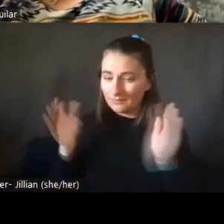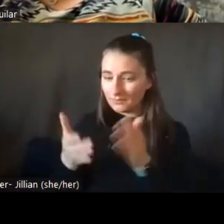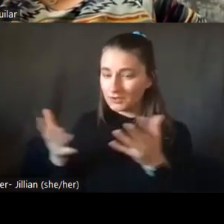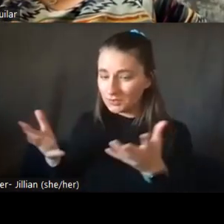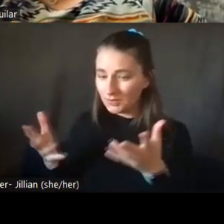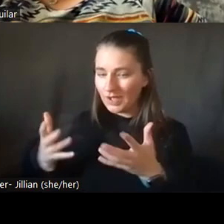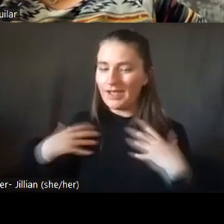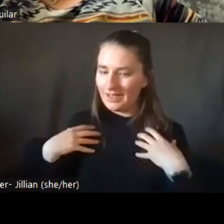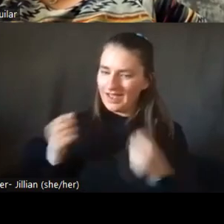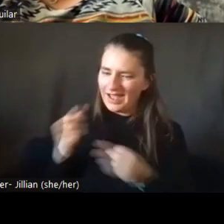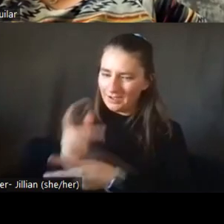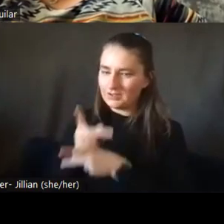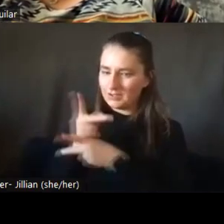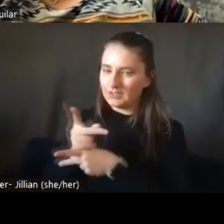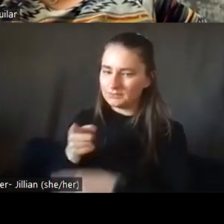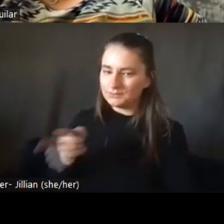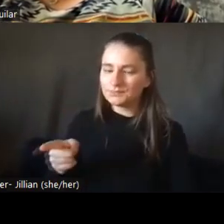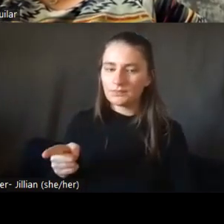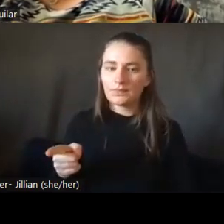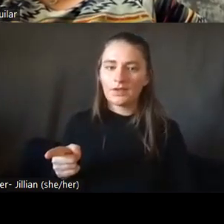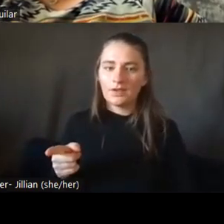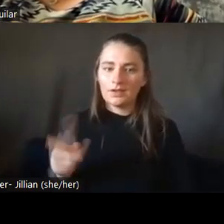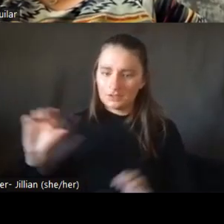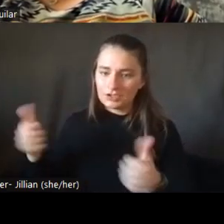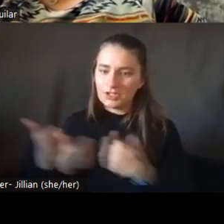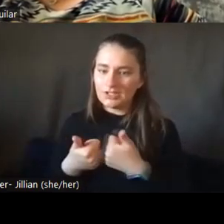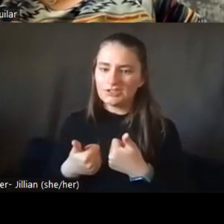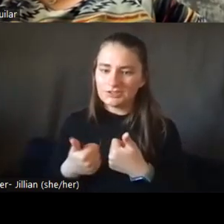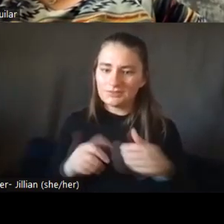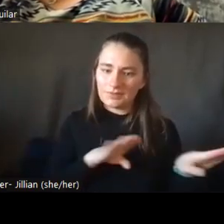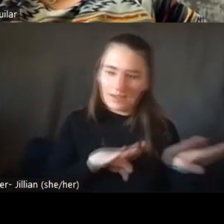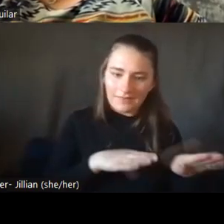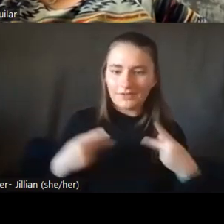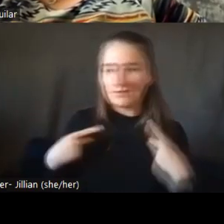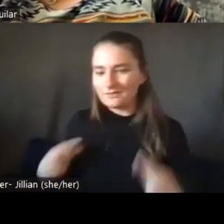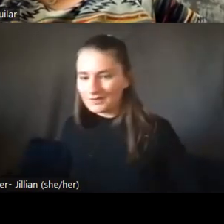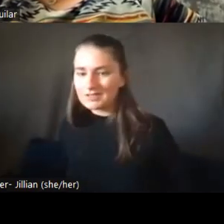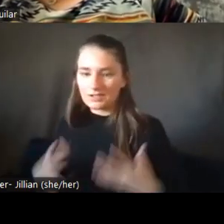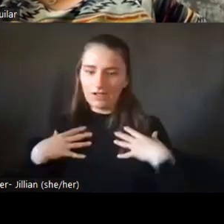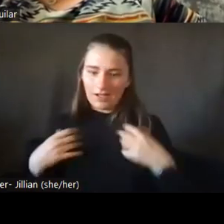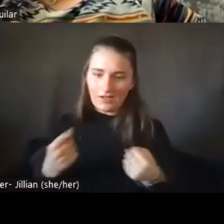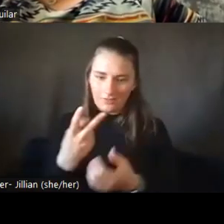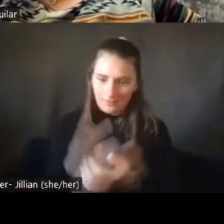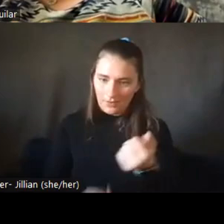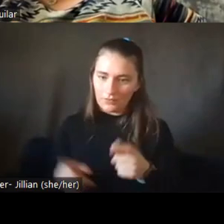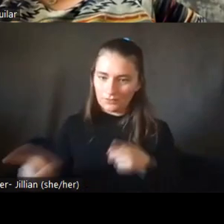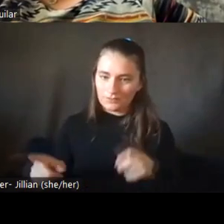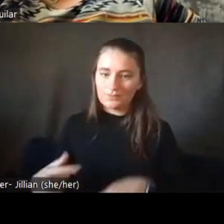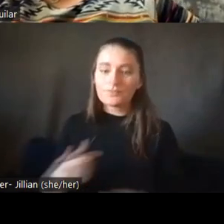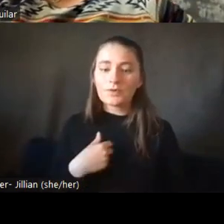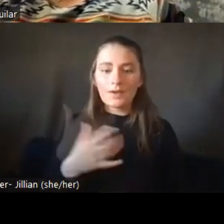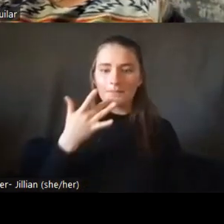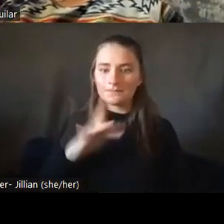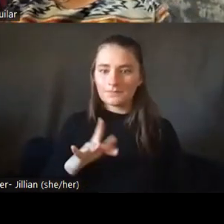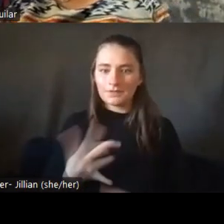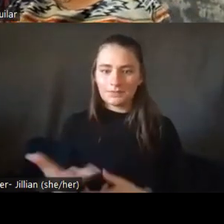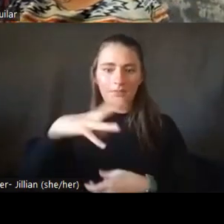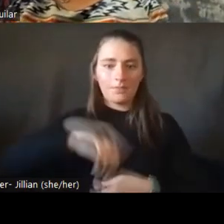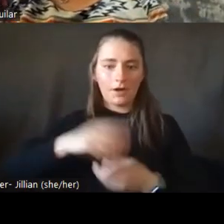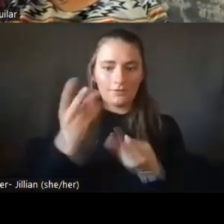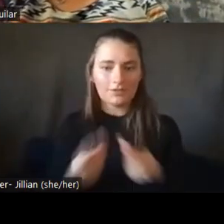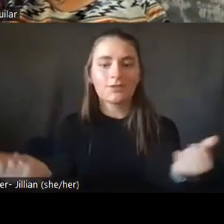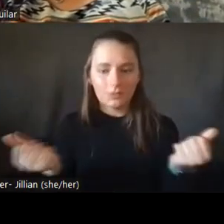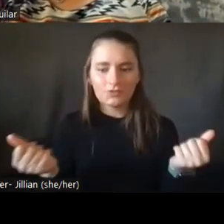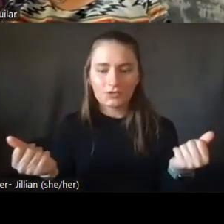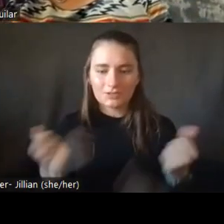lot of challenges, both behavioral and physical health. So I've just been fortunate to be a part of the solution. And so it's